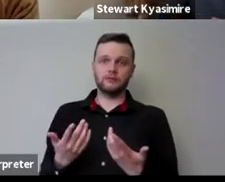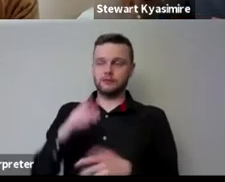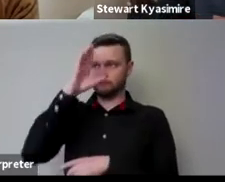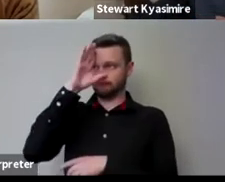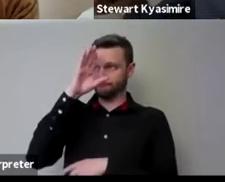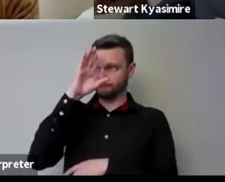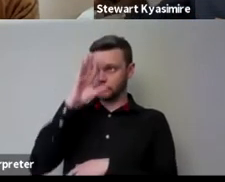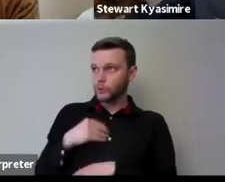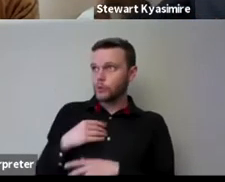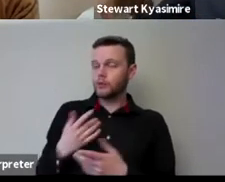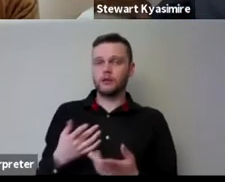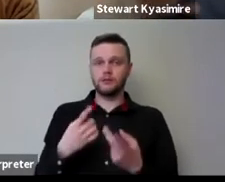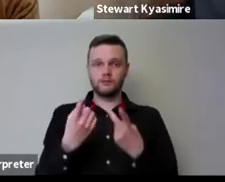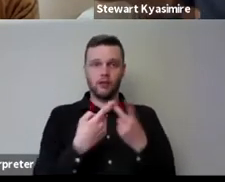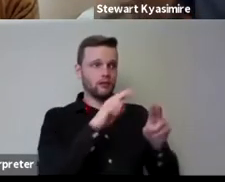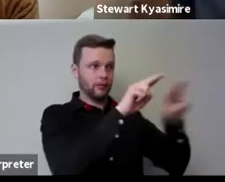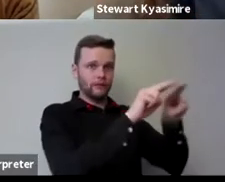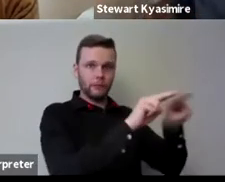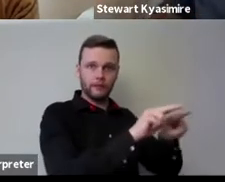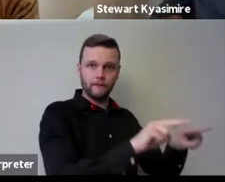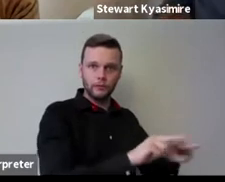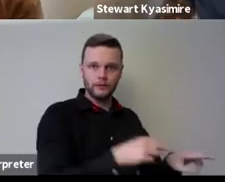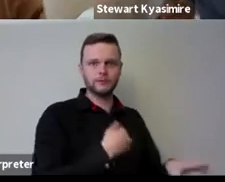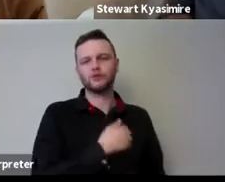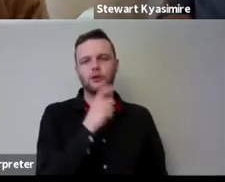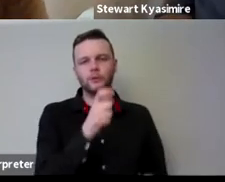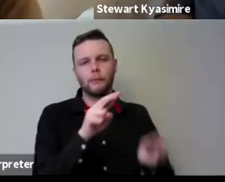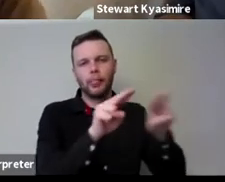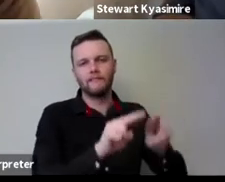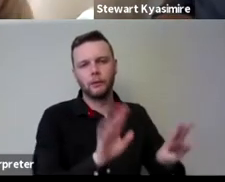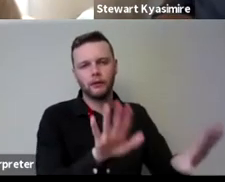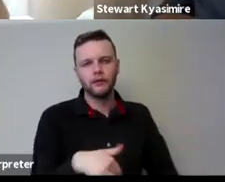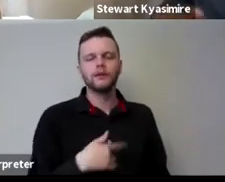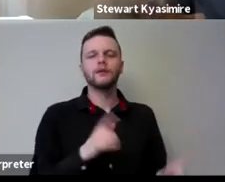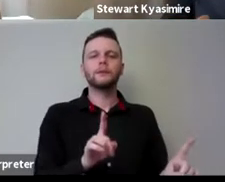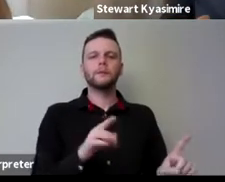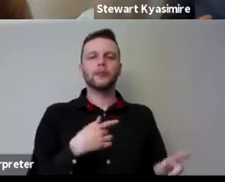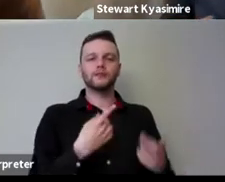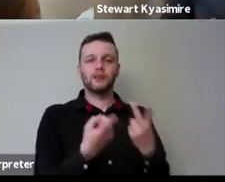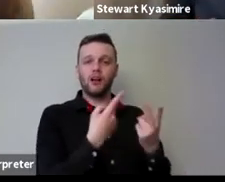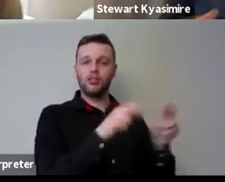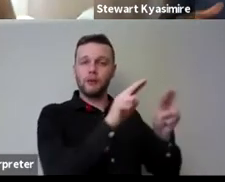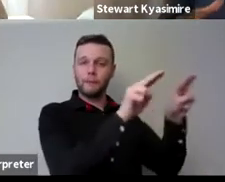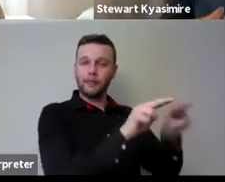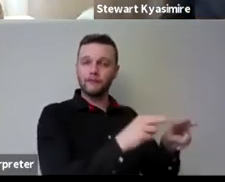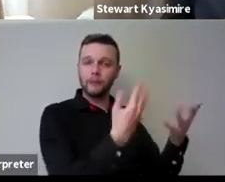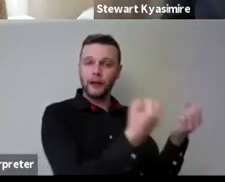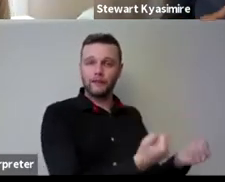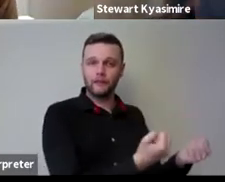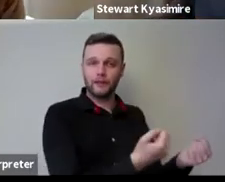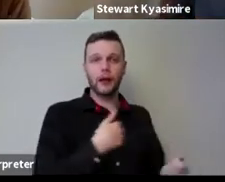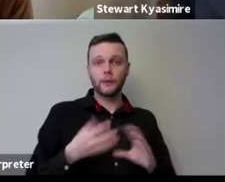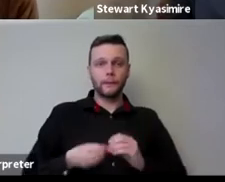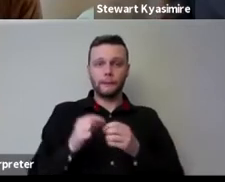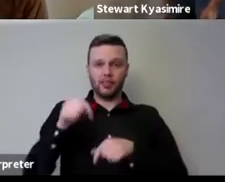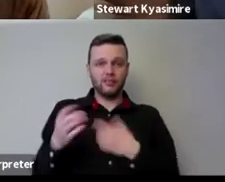there's this platform that platform as well sorry for using the word platform but um just basically saying look i'll be making this